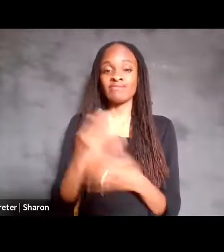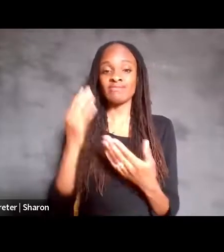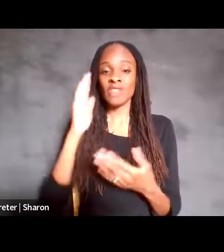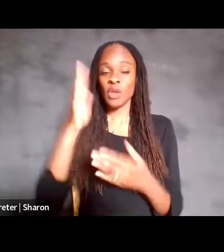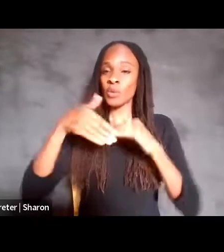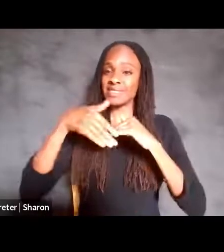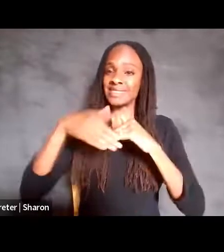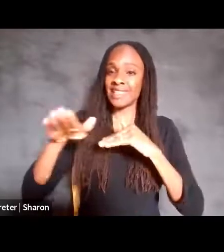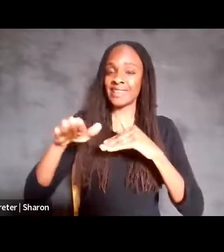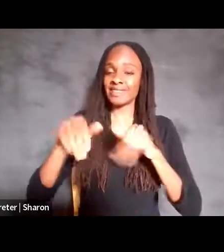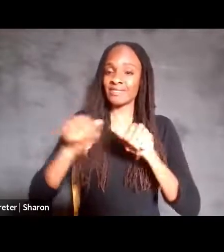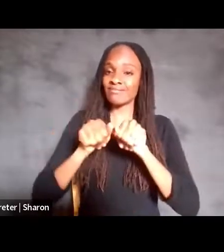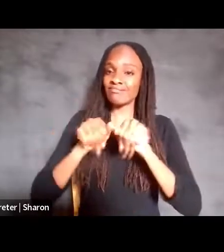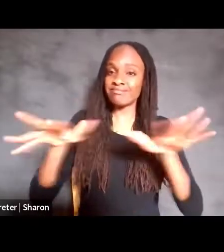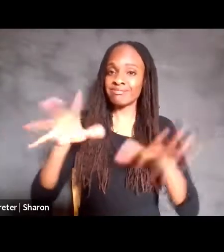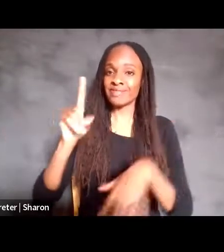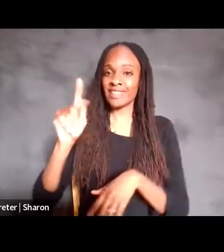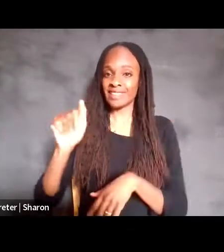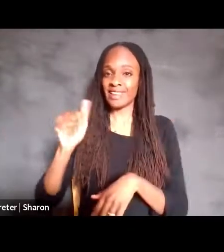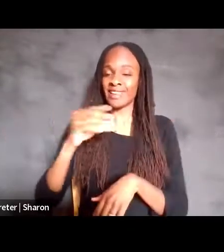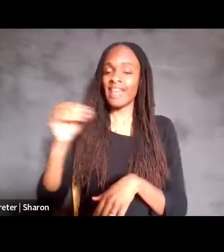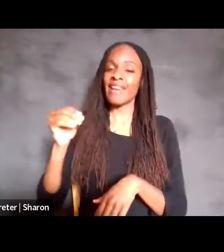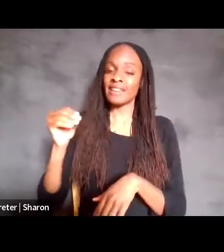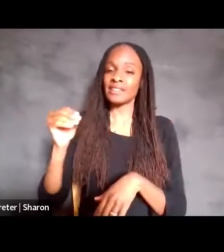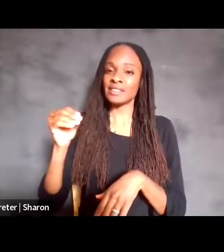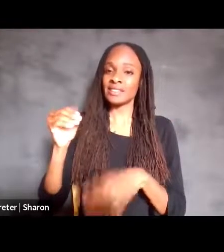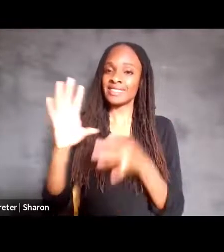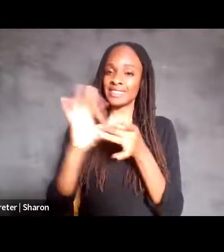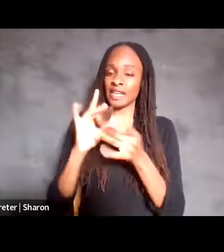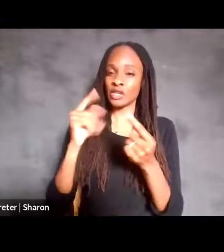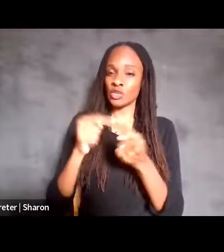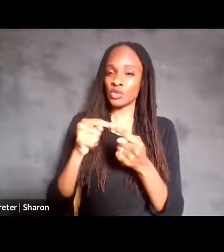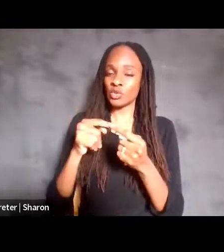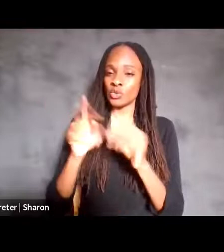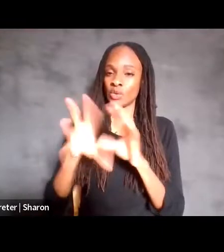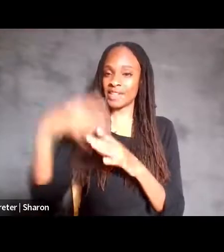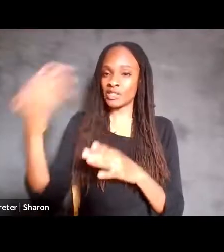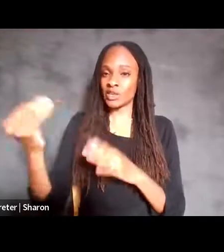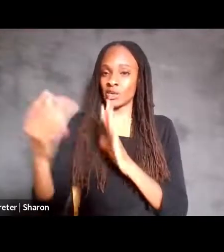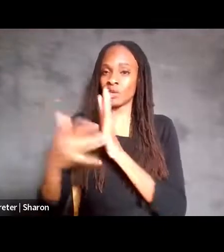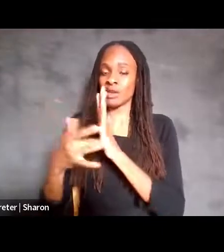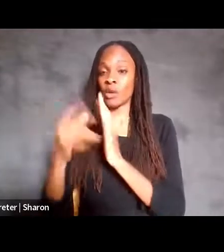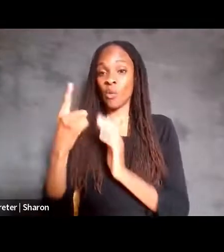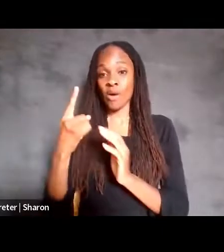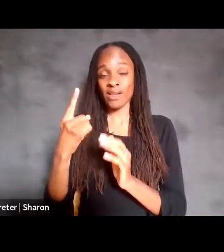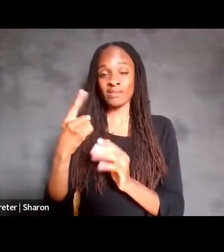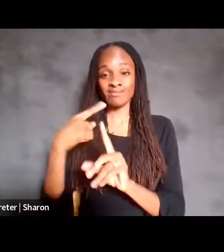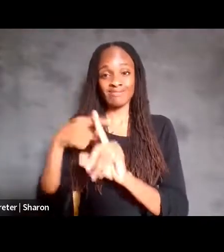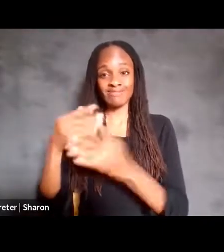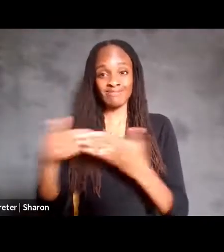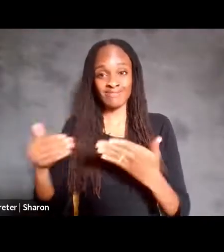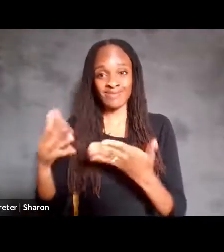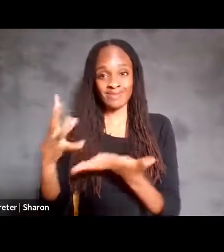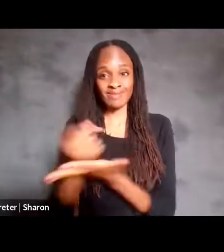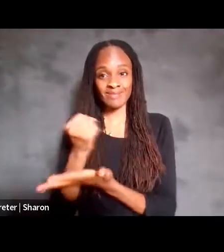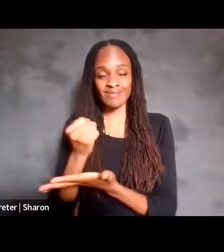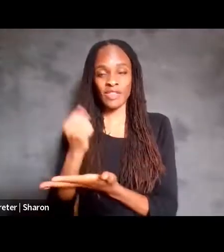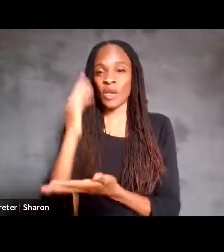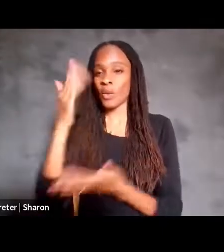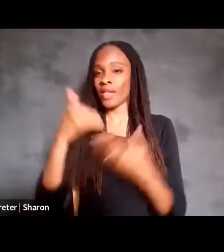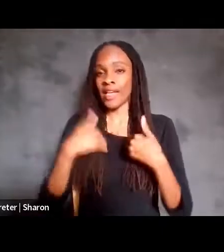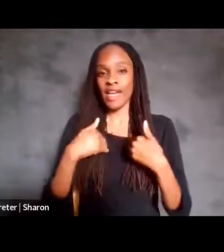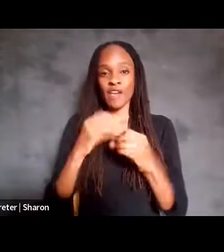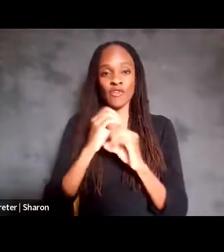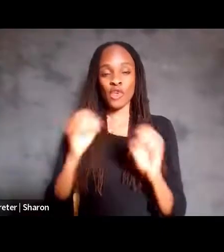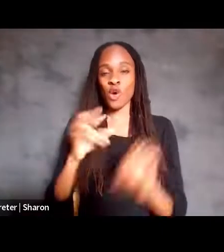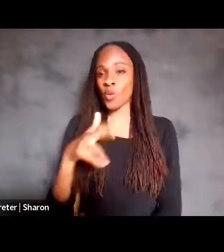data out and connect to an external device. And the main advantage, well, one of the main advantages is that there will be no risk of